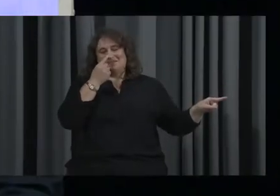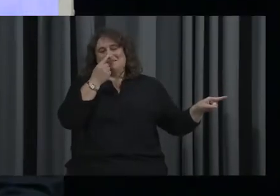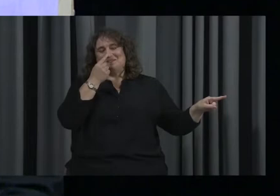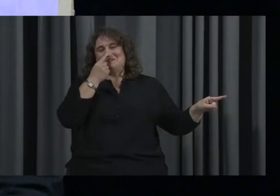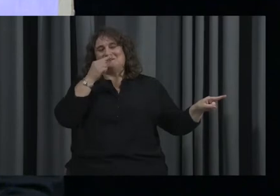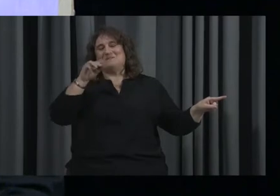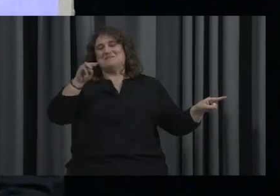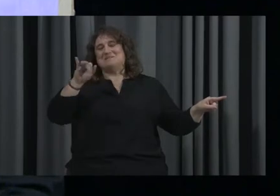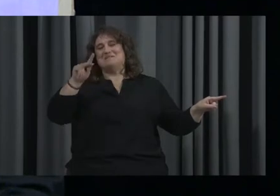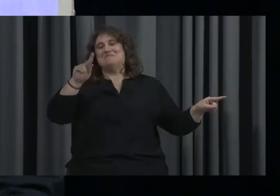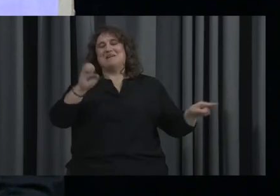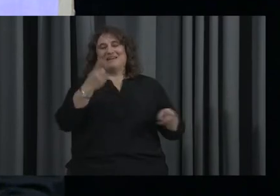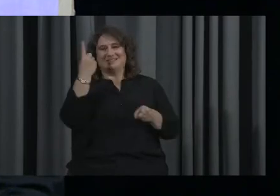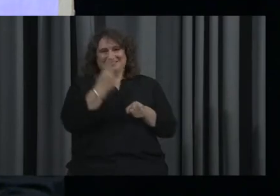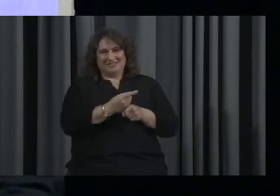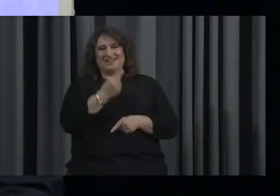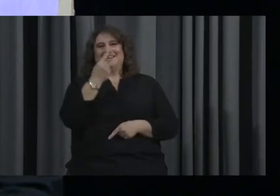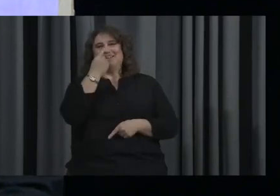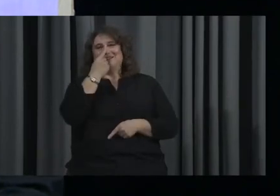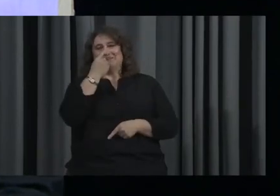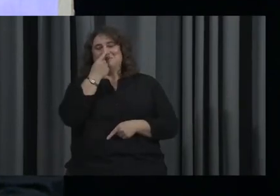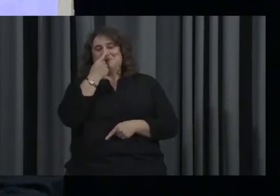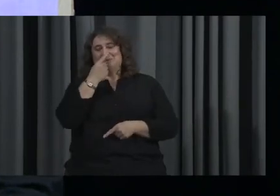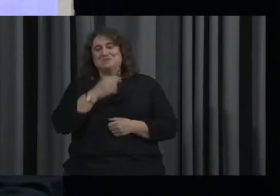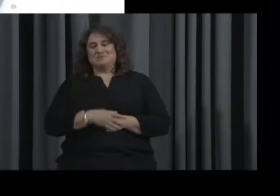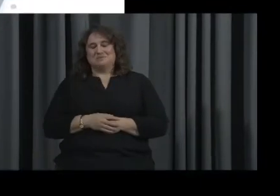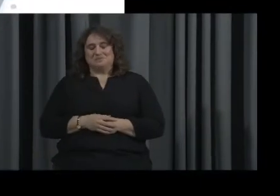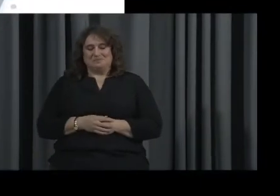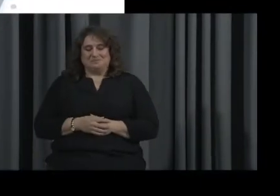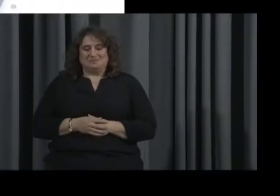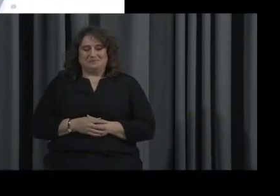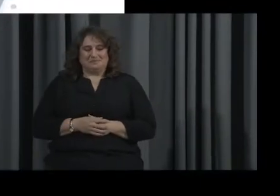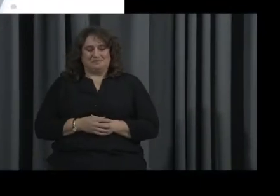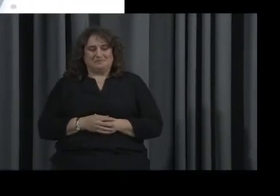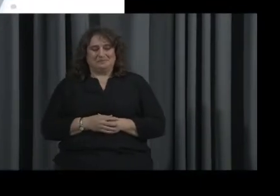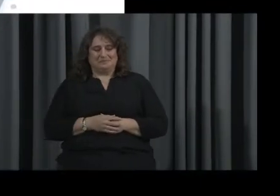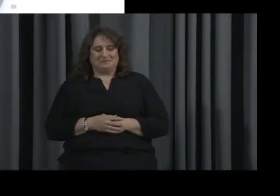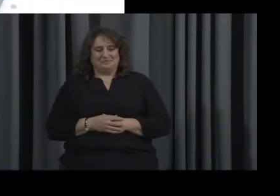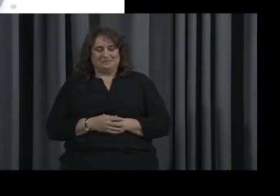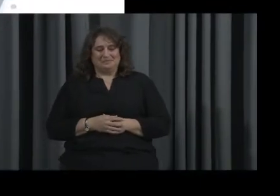Michael, I think that you got this trivia one correct. Great. Great.